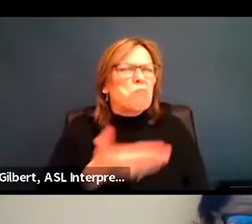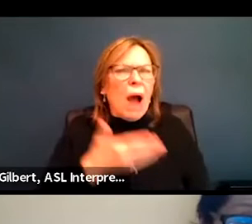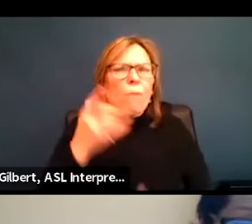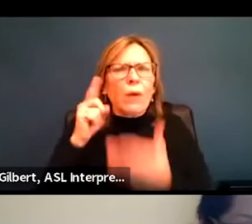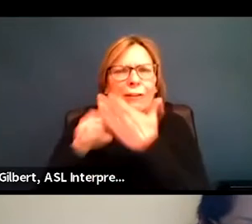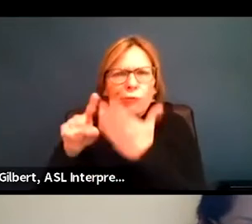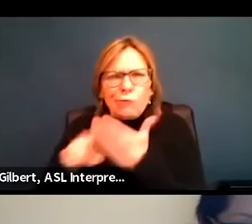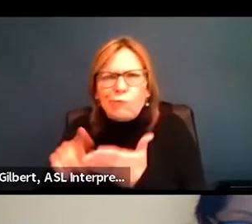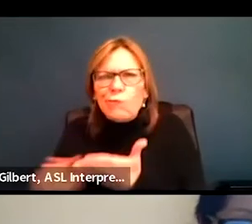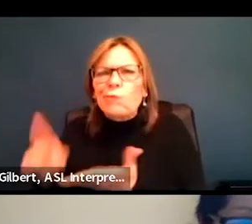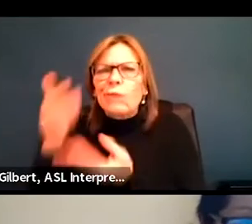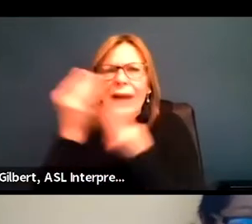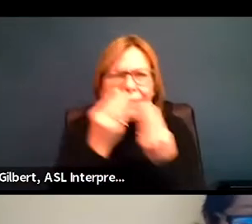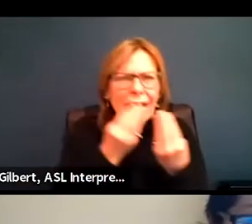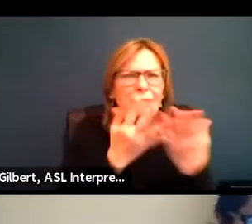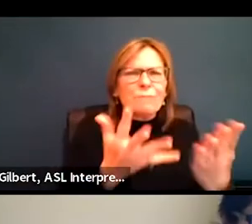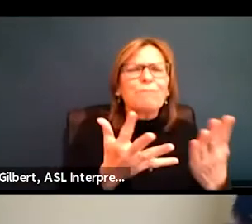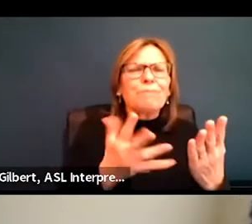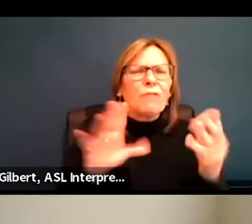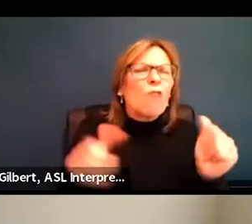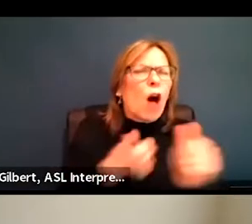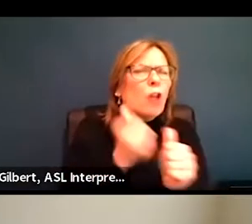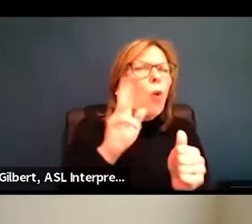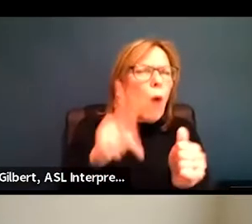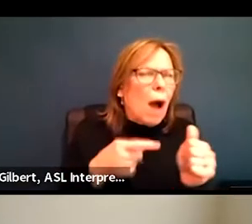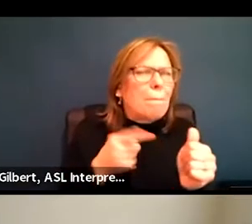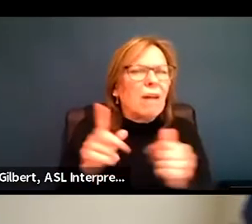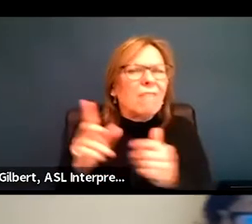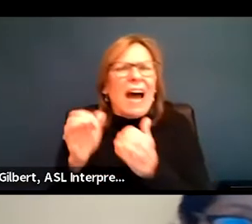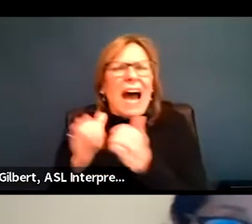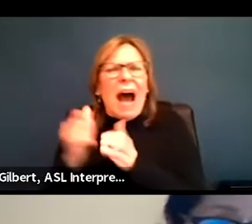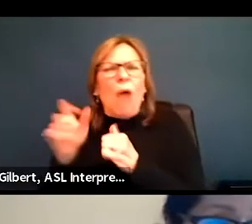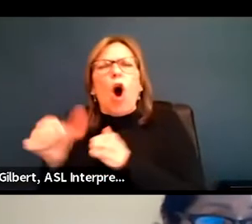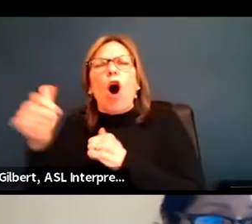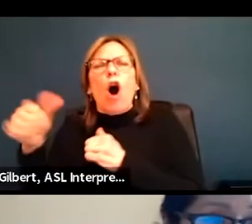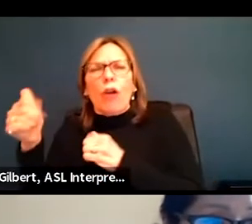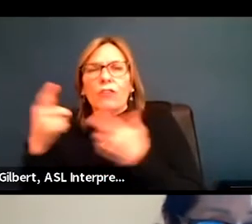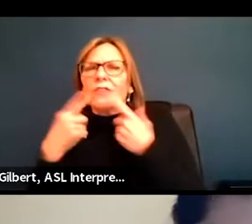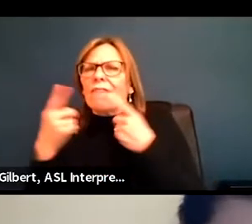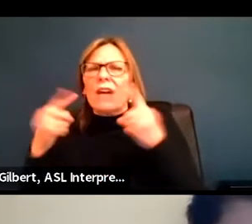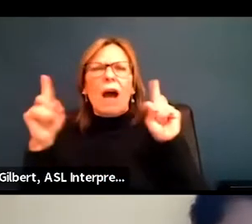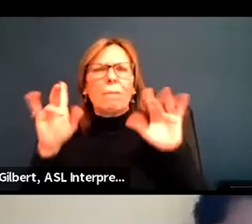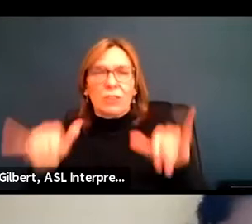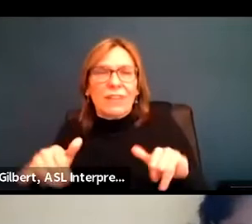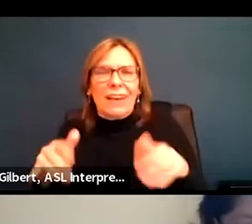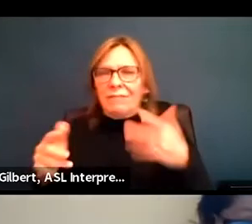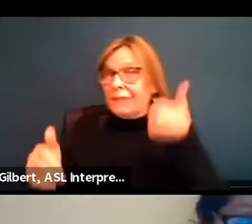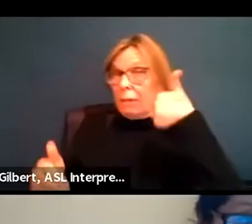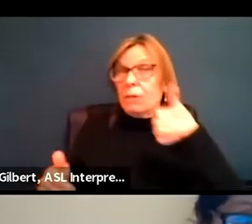details, um, about how they've accomplished that on there. That would be great. Thanks.